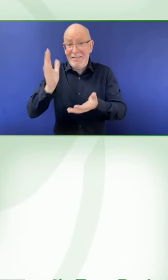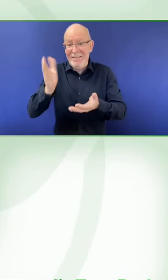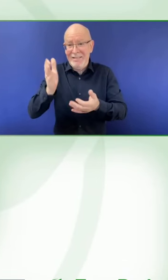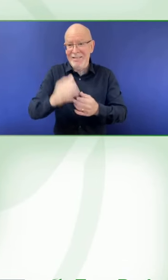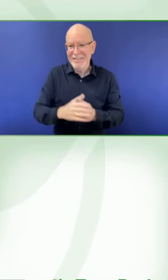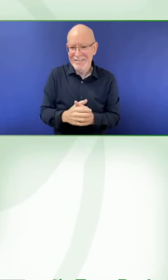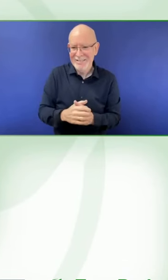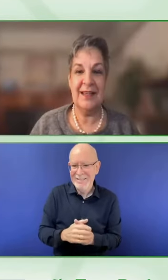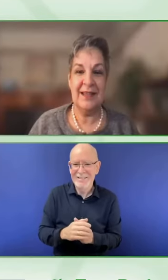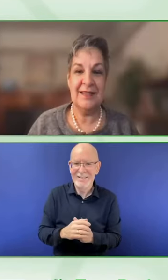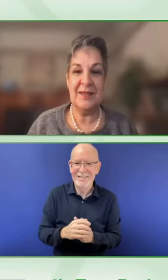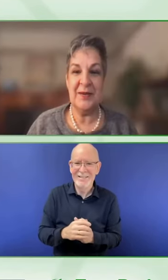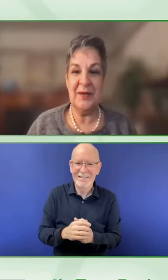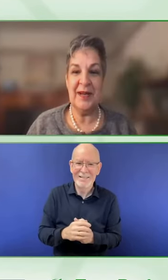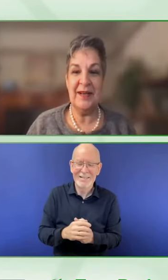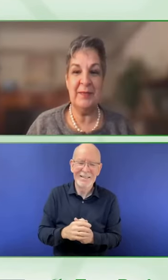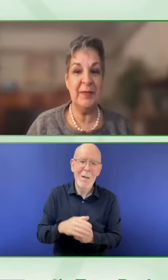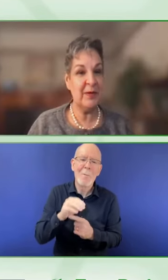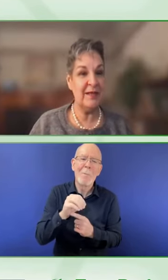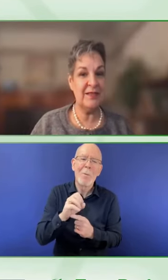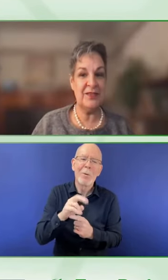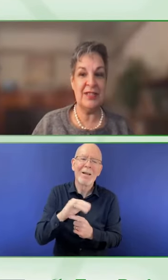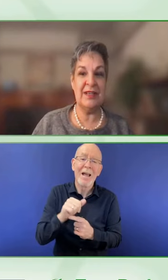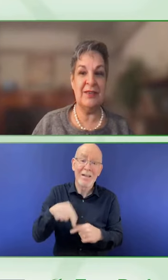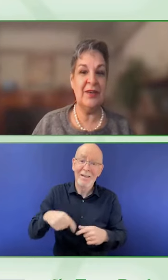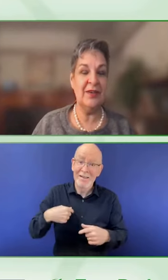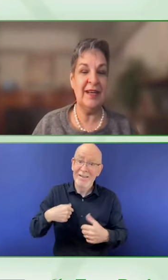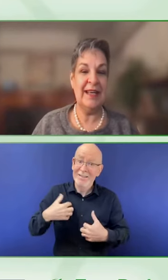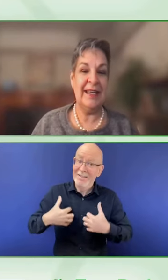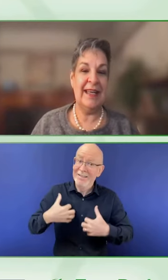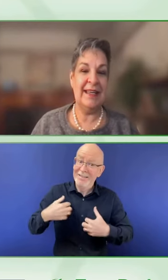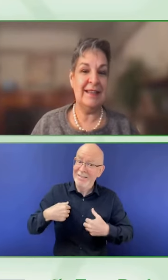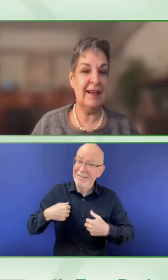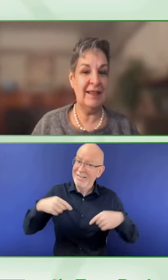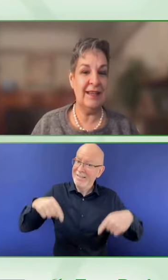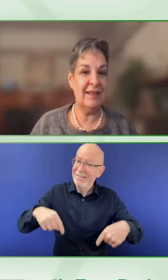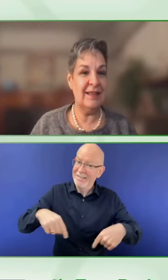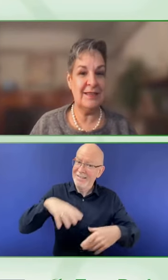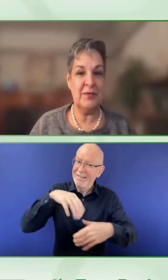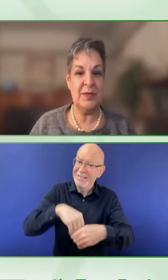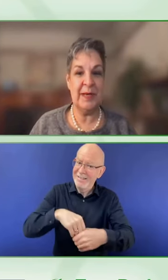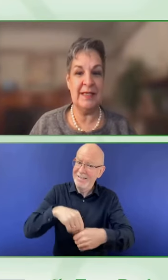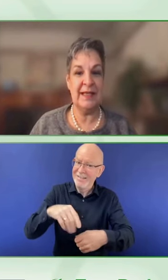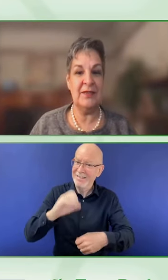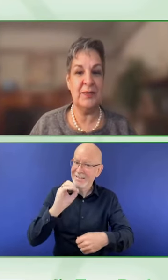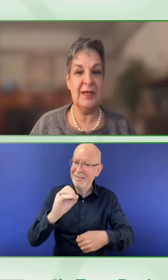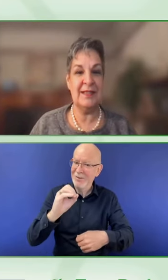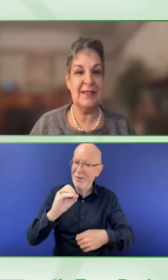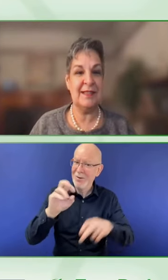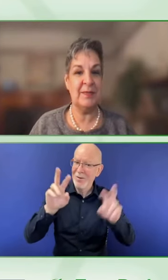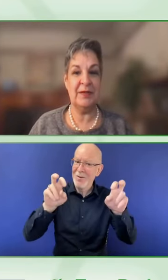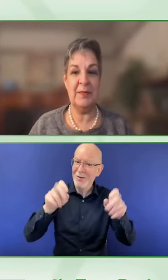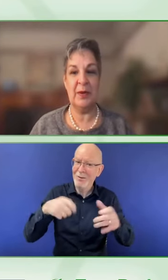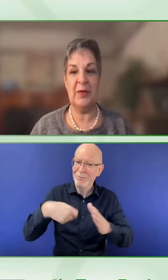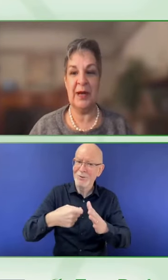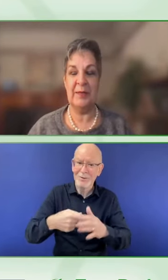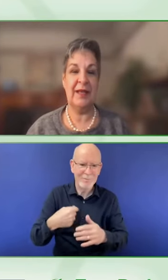trying to move forward at the same time. So my pronouns are she and her, and I lead the Scotiabank's Enterprise